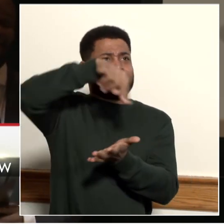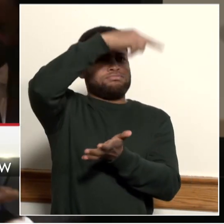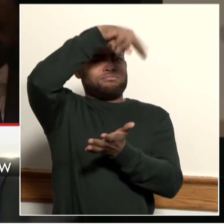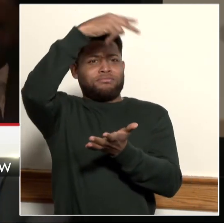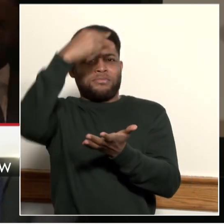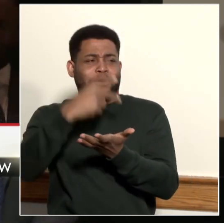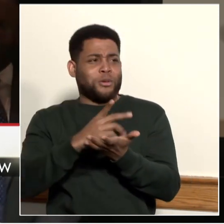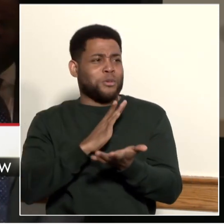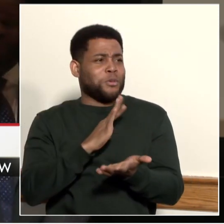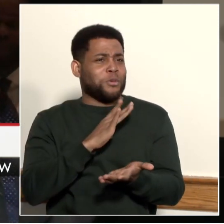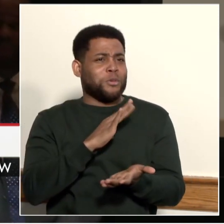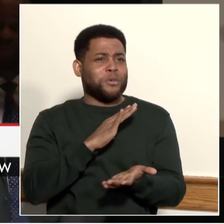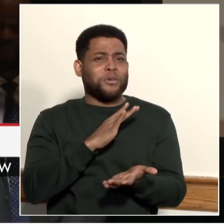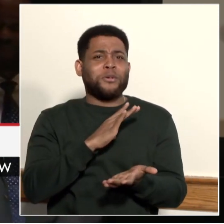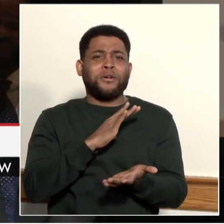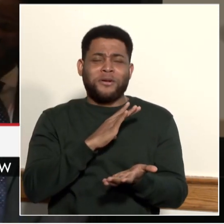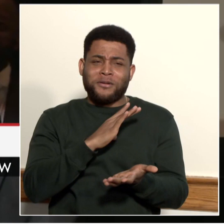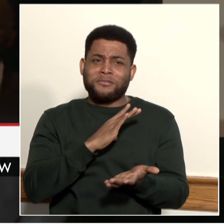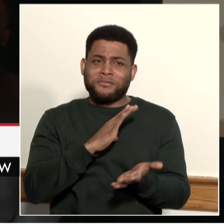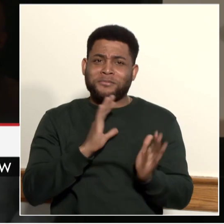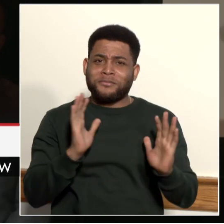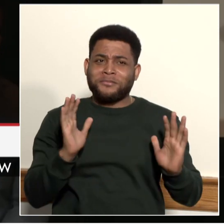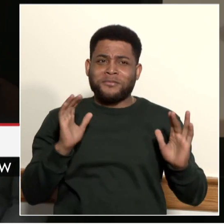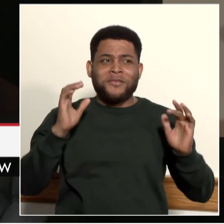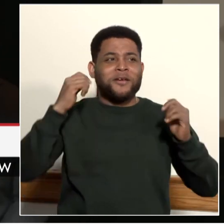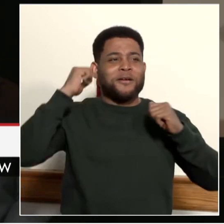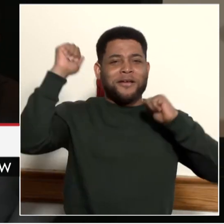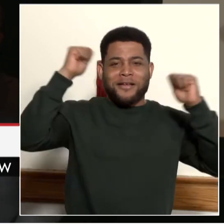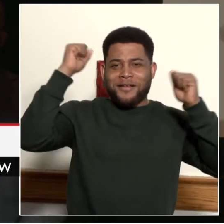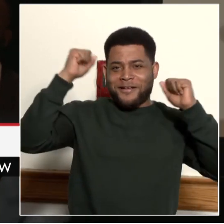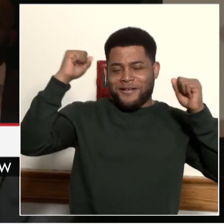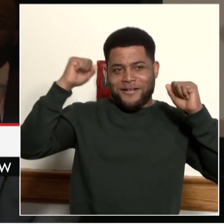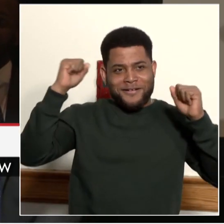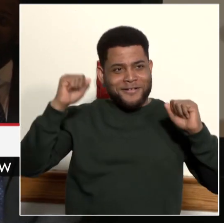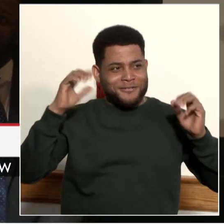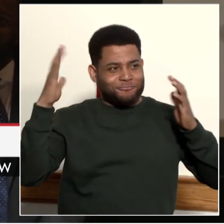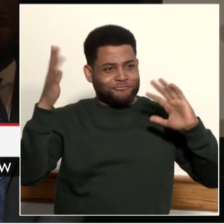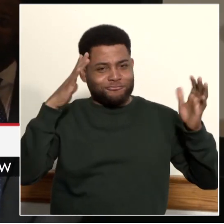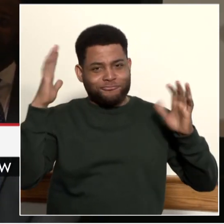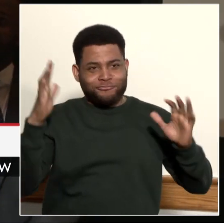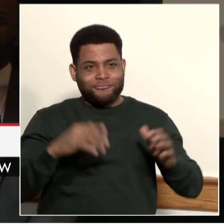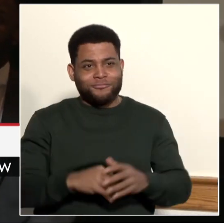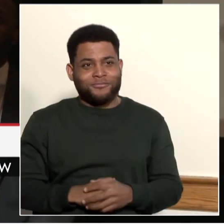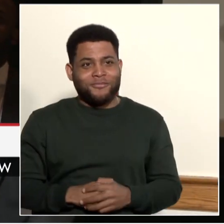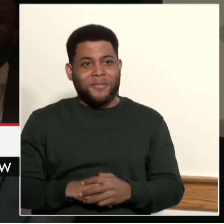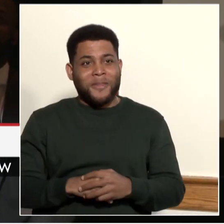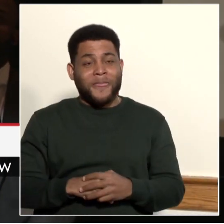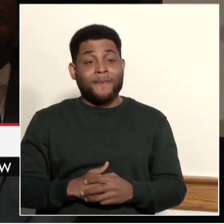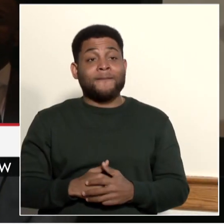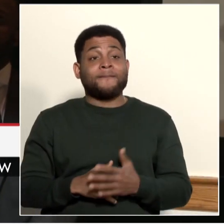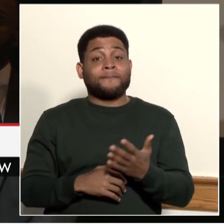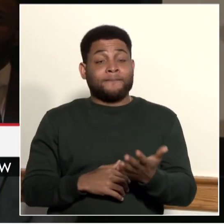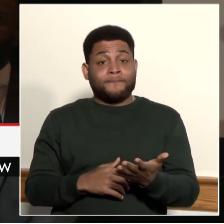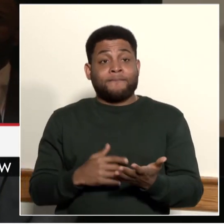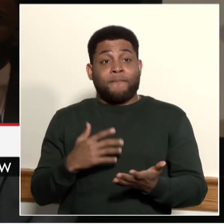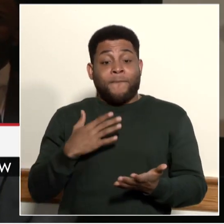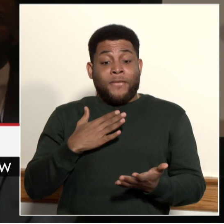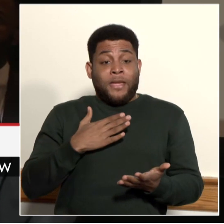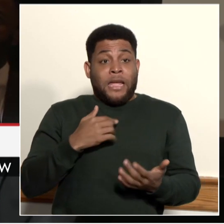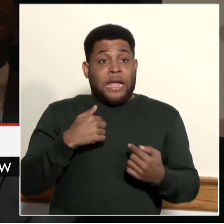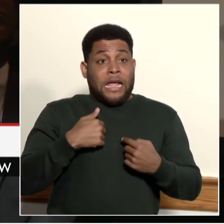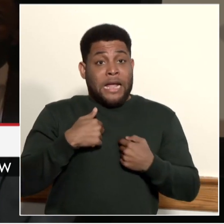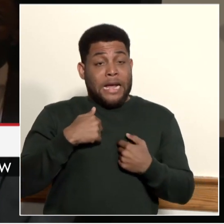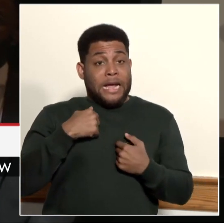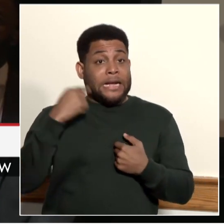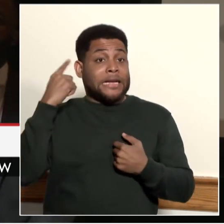have had the pleasure of joining the cheerleading competition, and I heard this